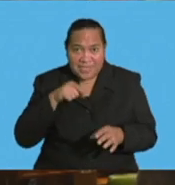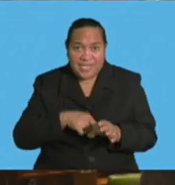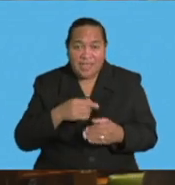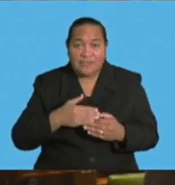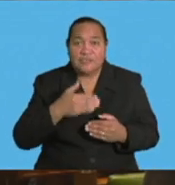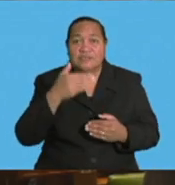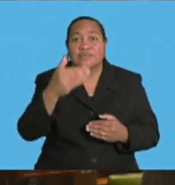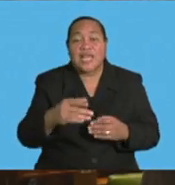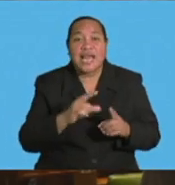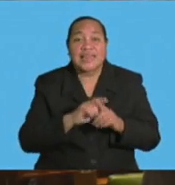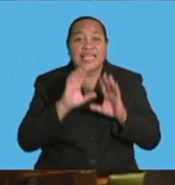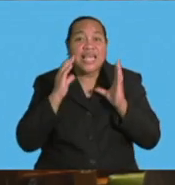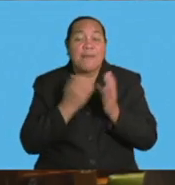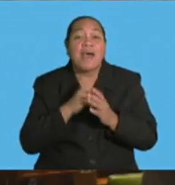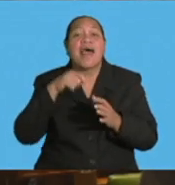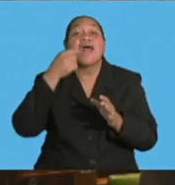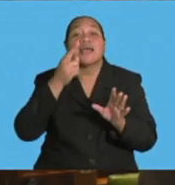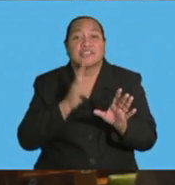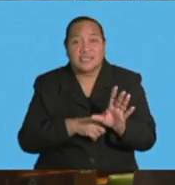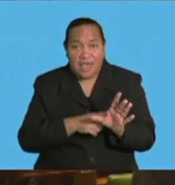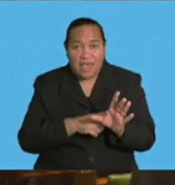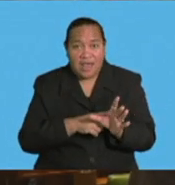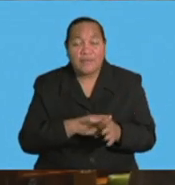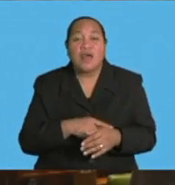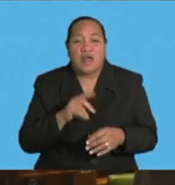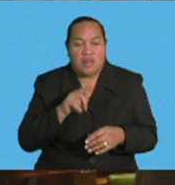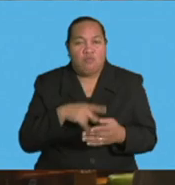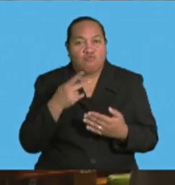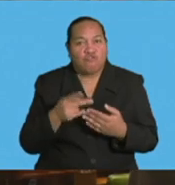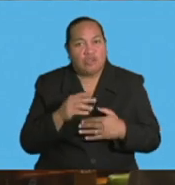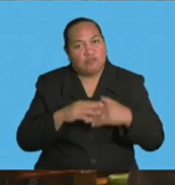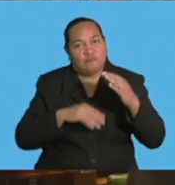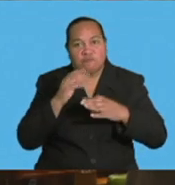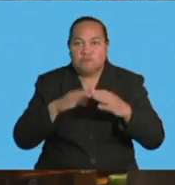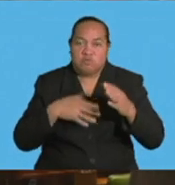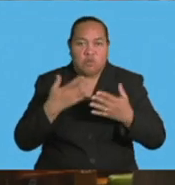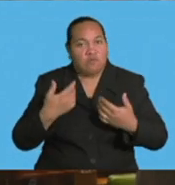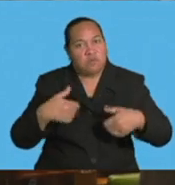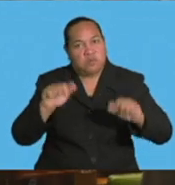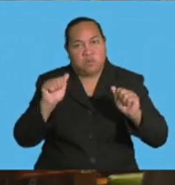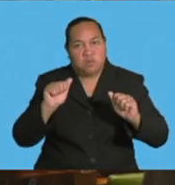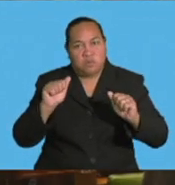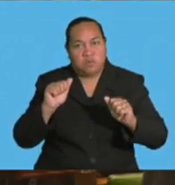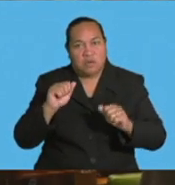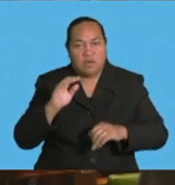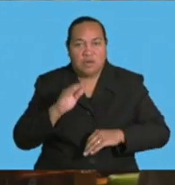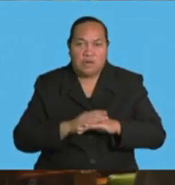December next year, the project will be fully completed.